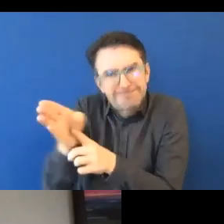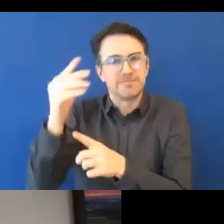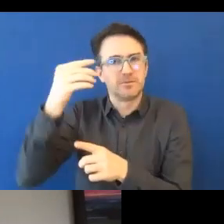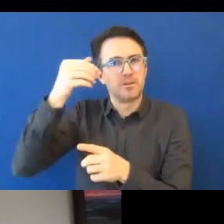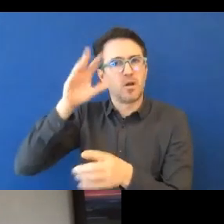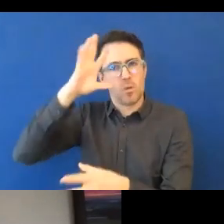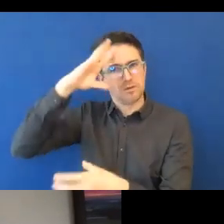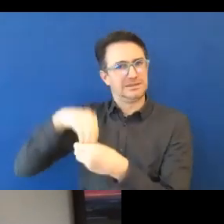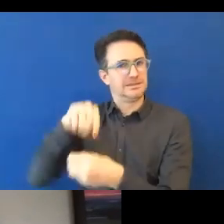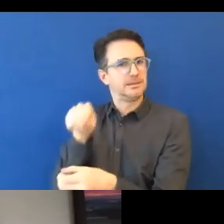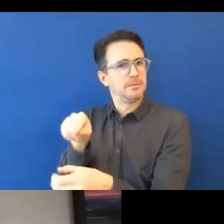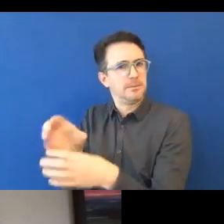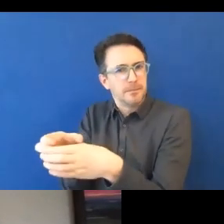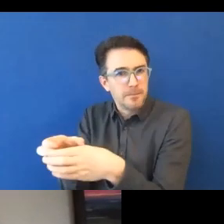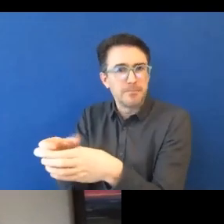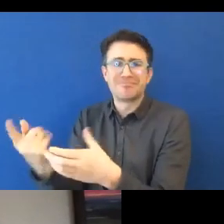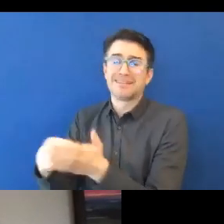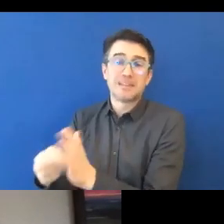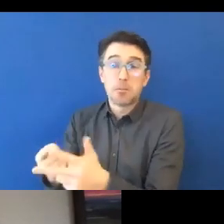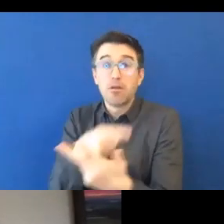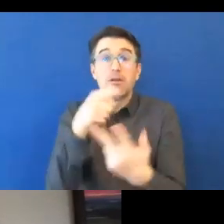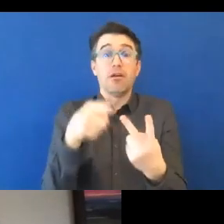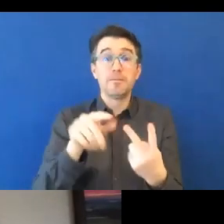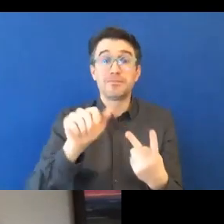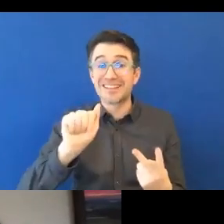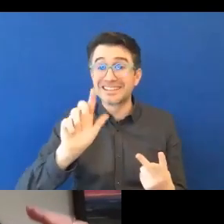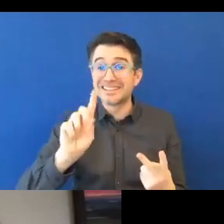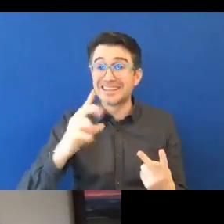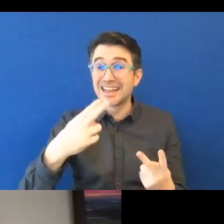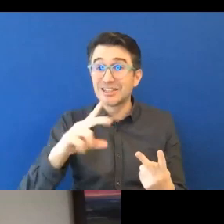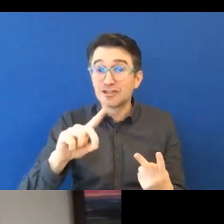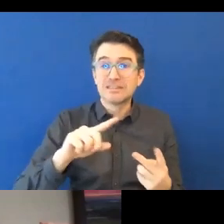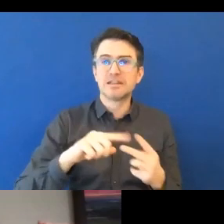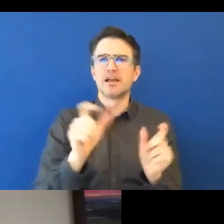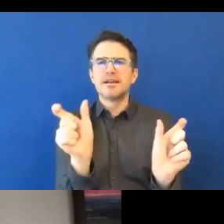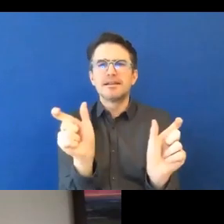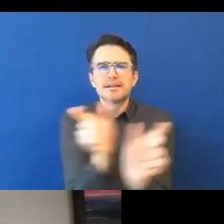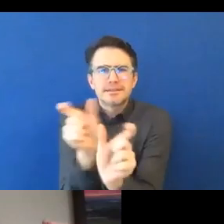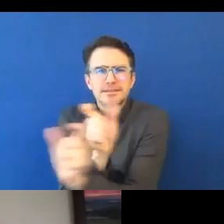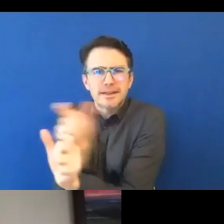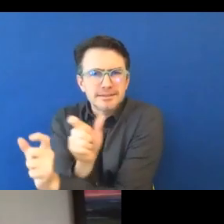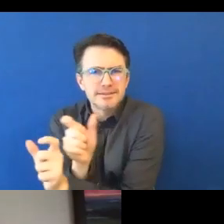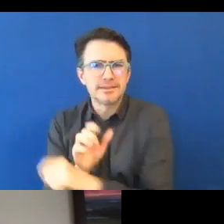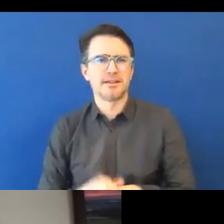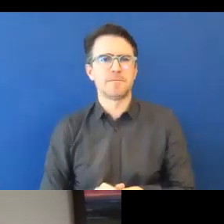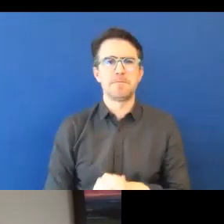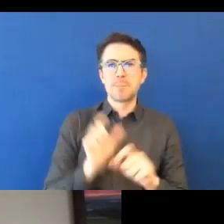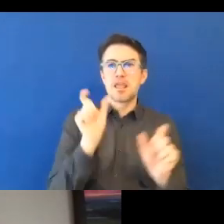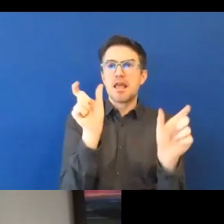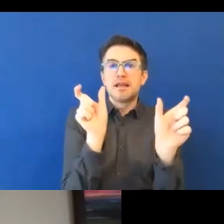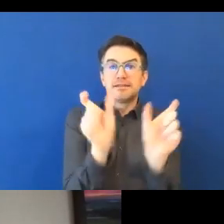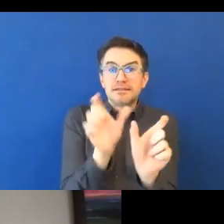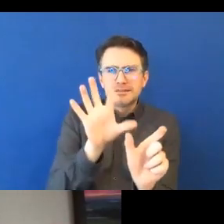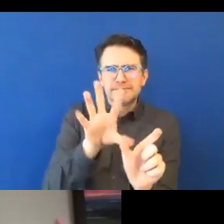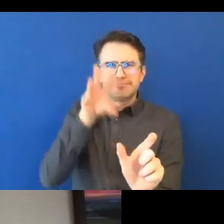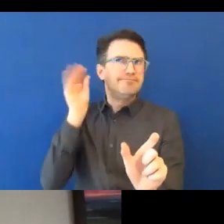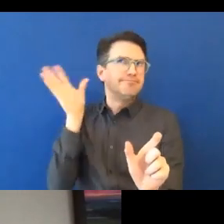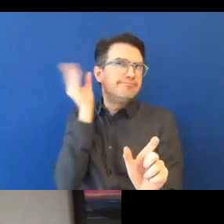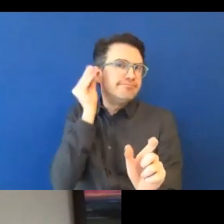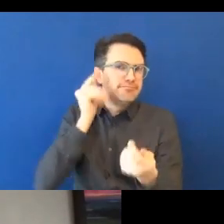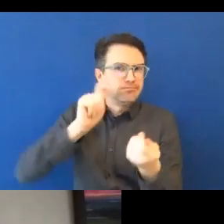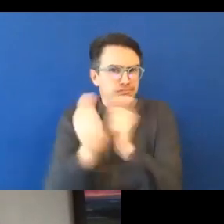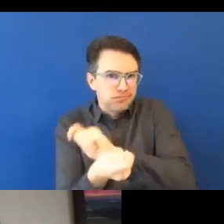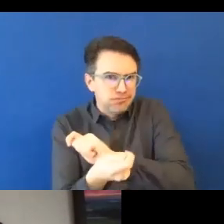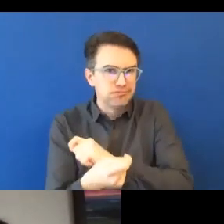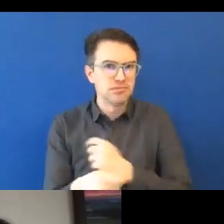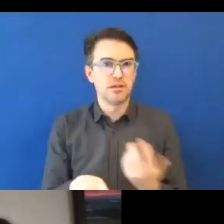or as narrow as we need to. If we just focus on the idea that there are variances in cognitive style and cognitive strengths and